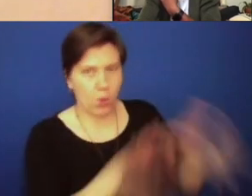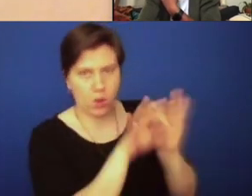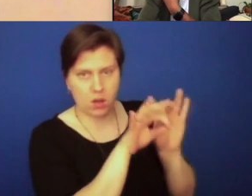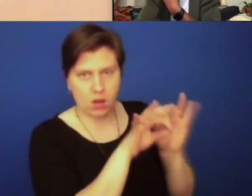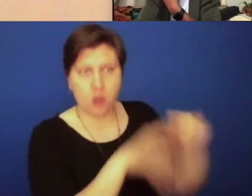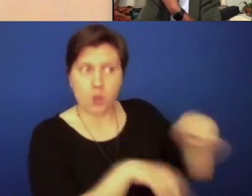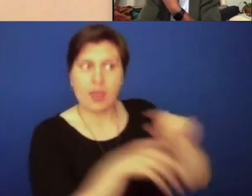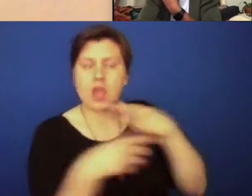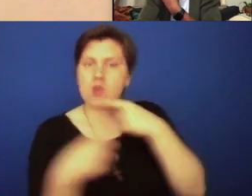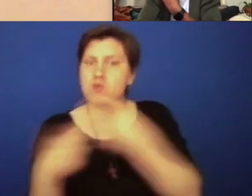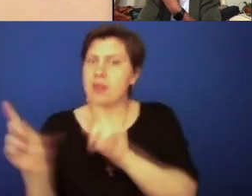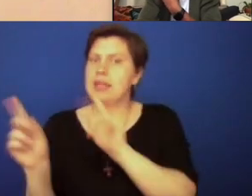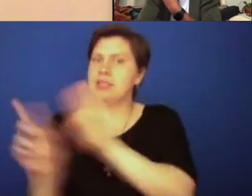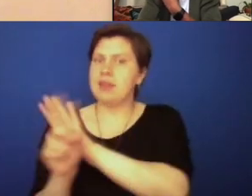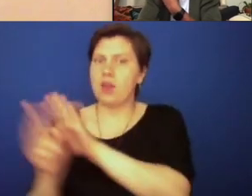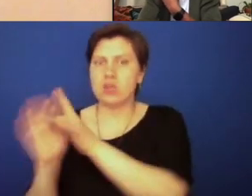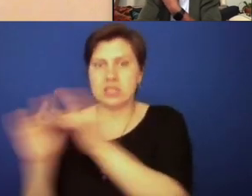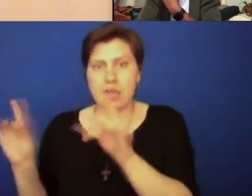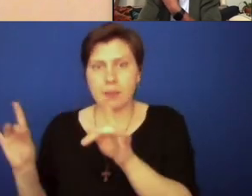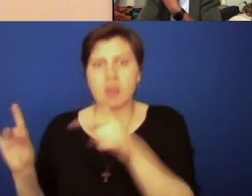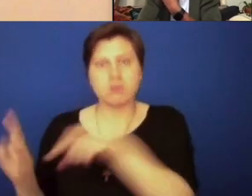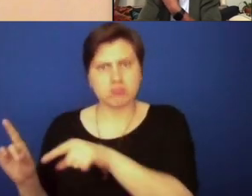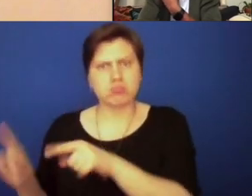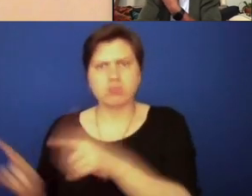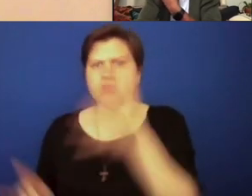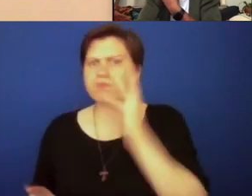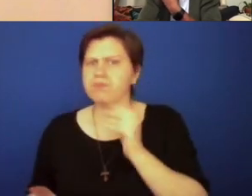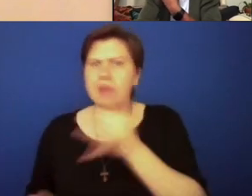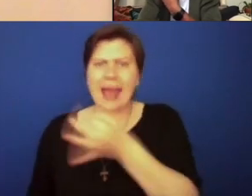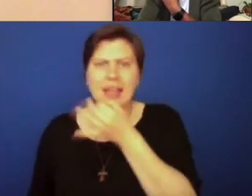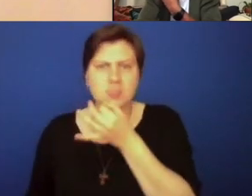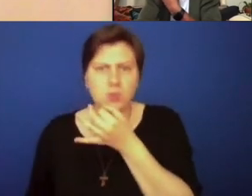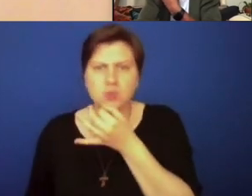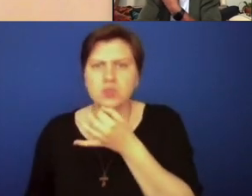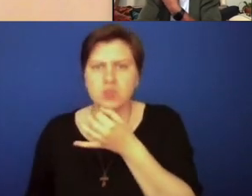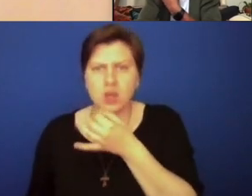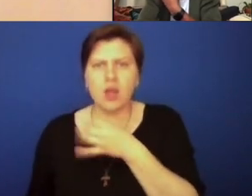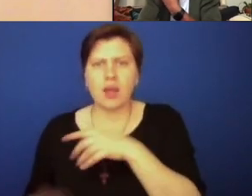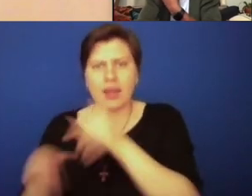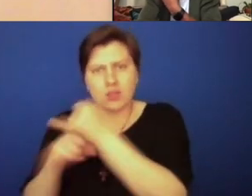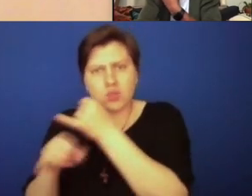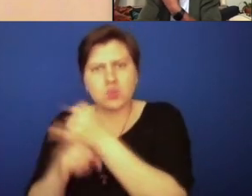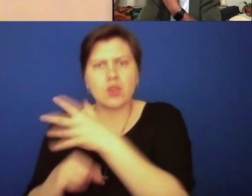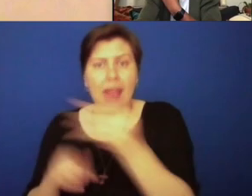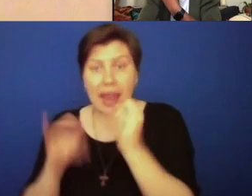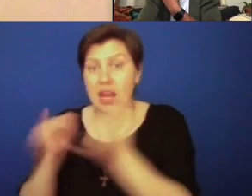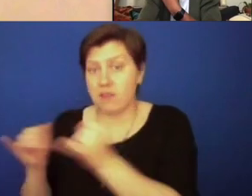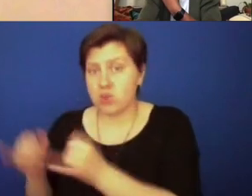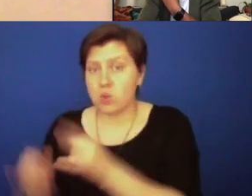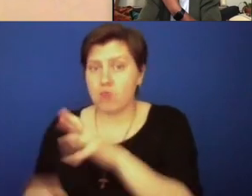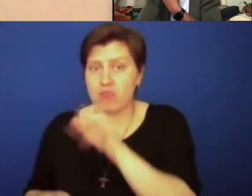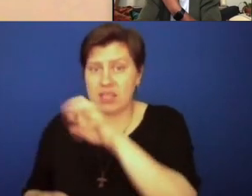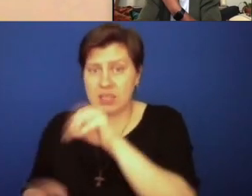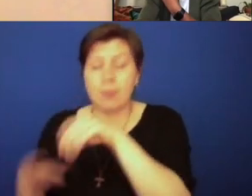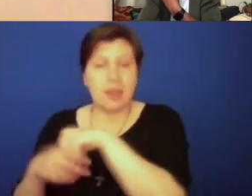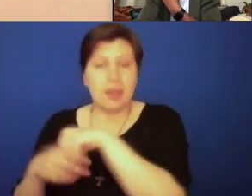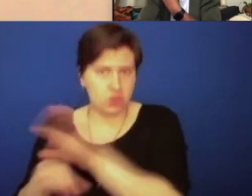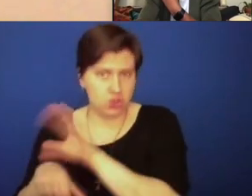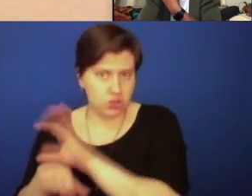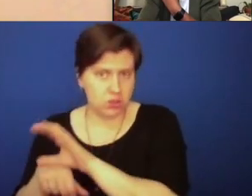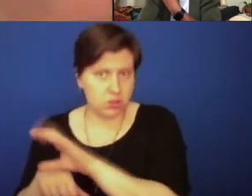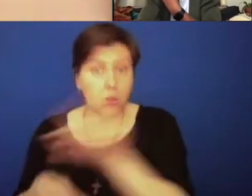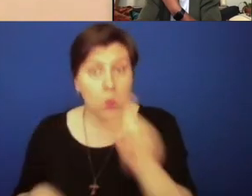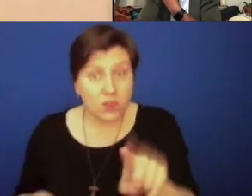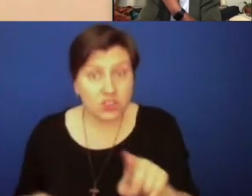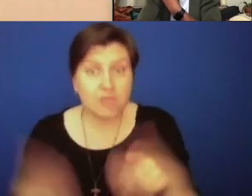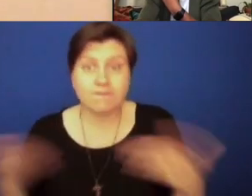released their statements, they are speaking as experts on institutional and individual racism within the church. And so the question,